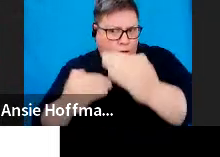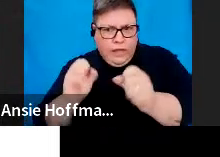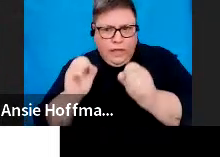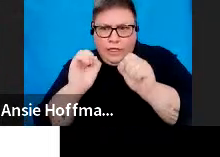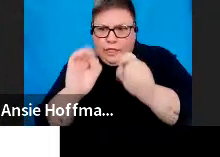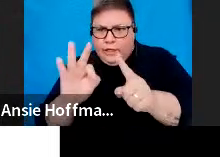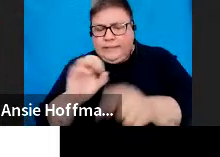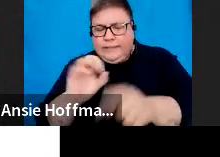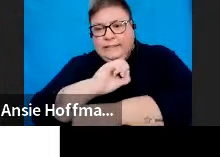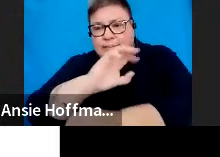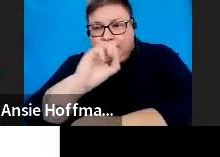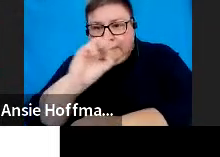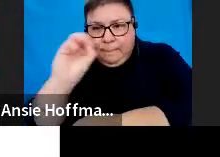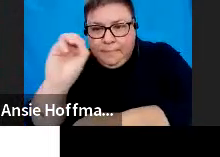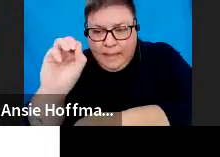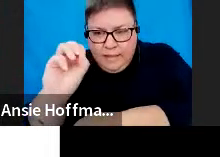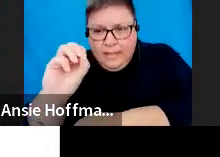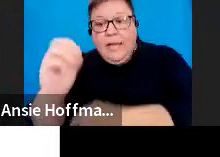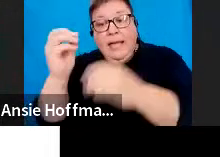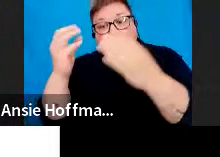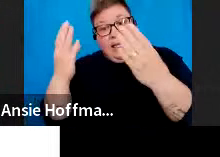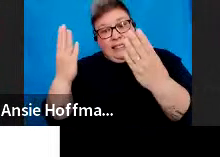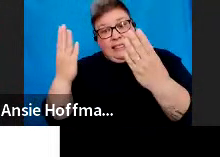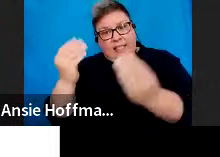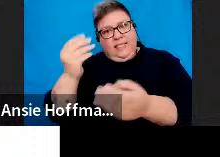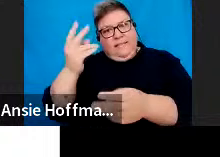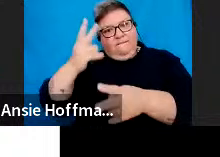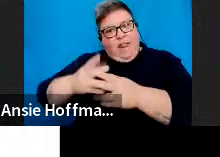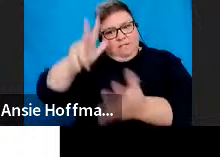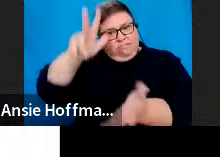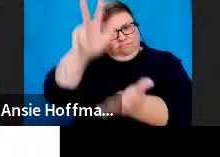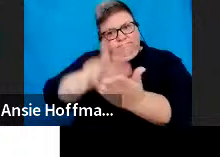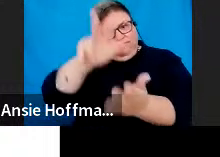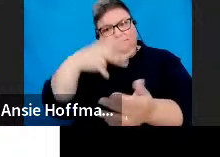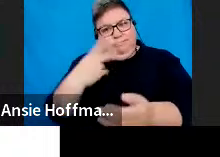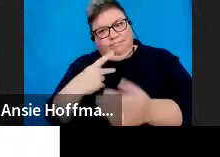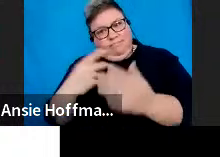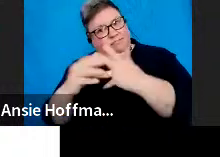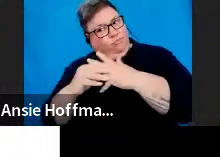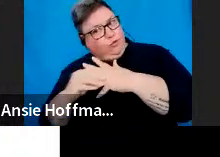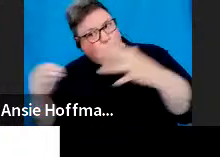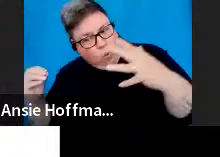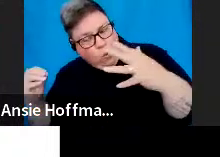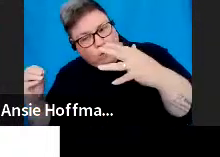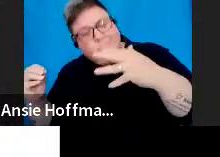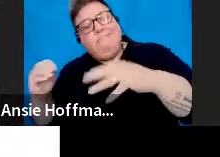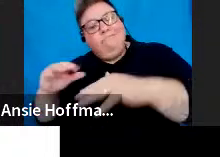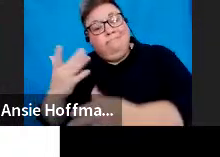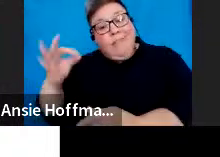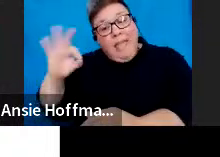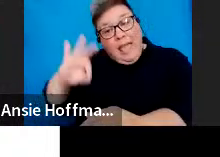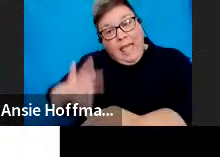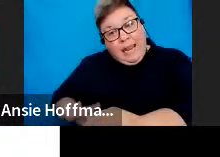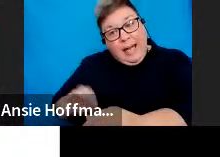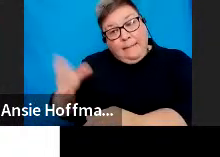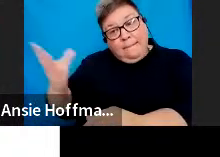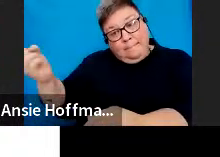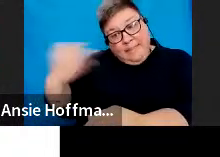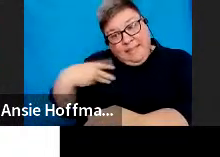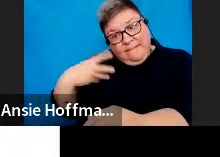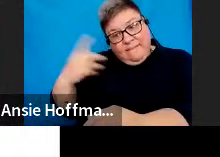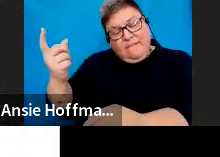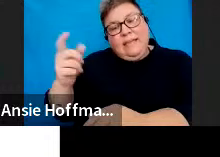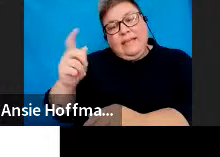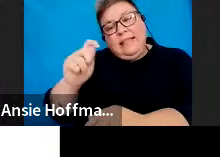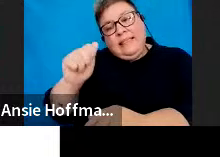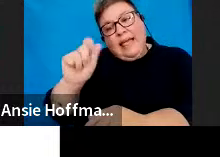and a date of accrual after 1, March 2009, the income tax reference number of the spouse who